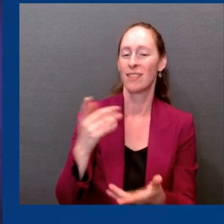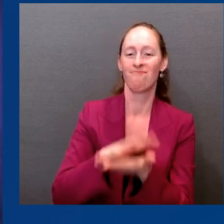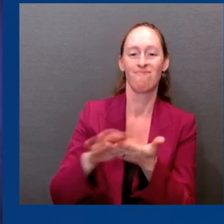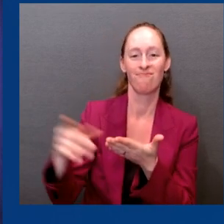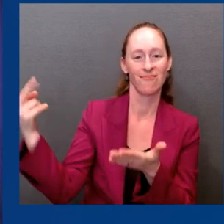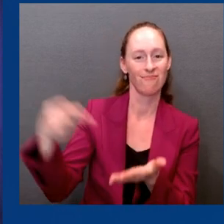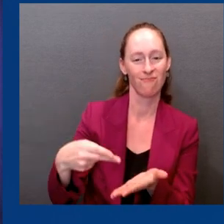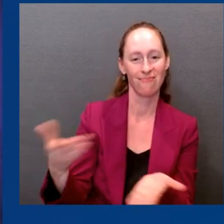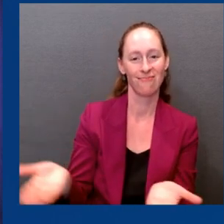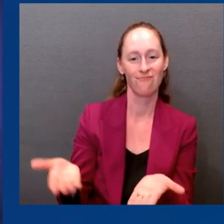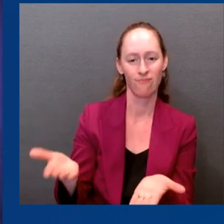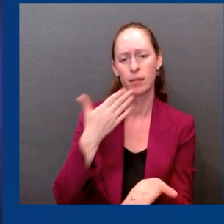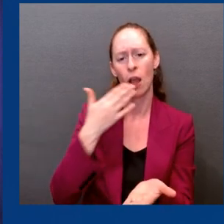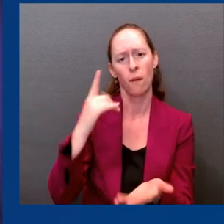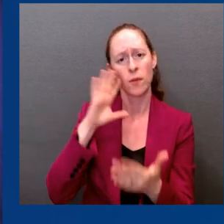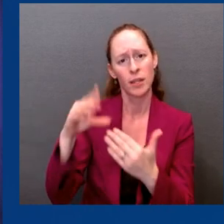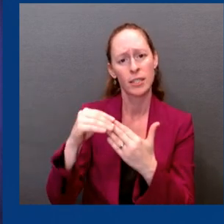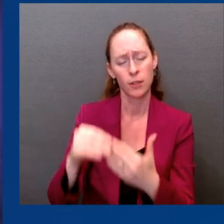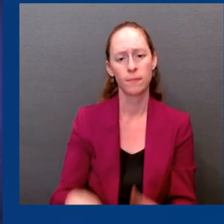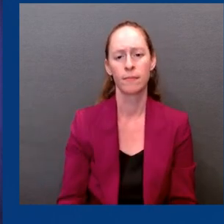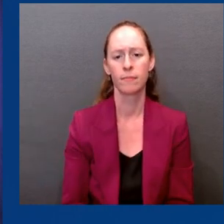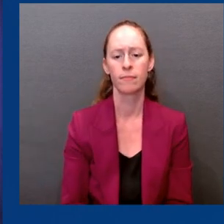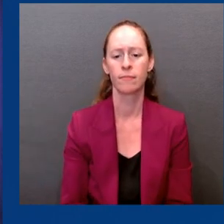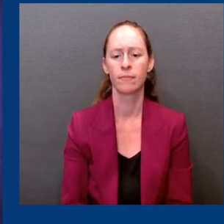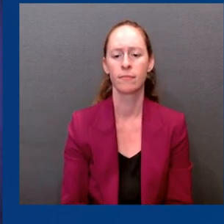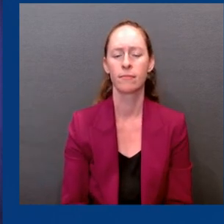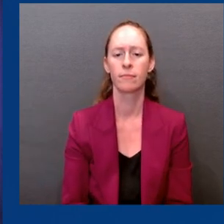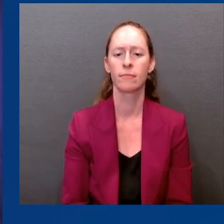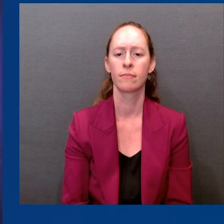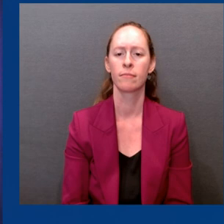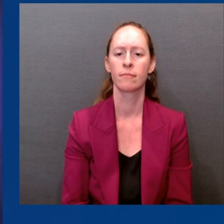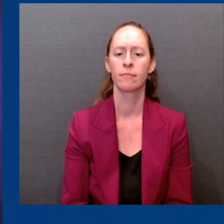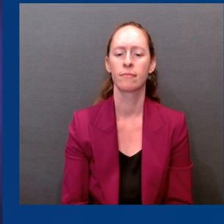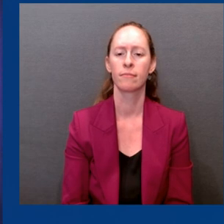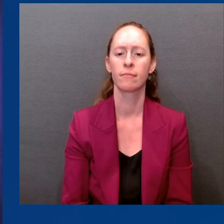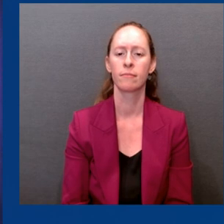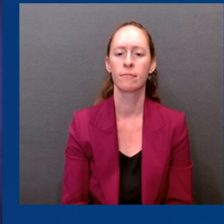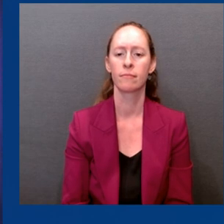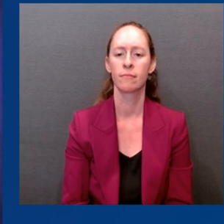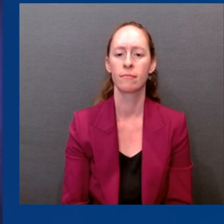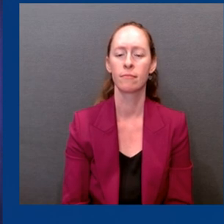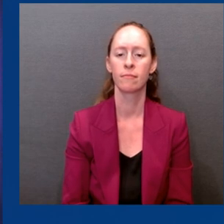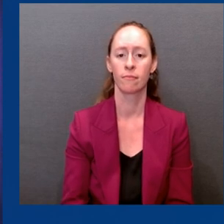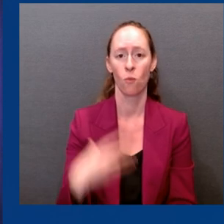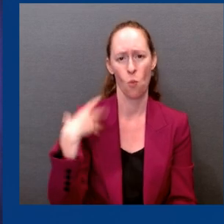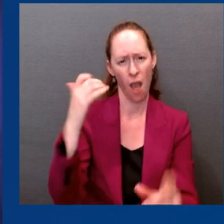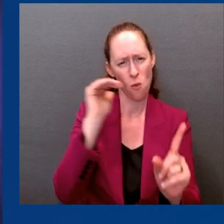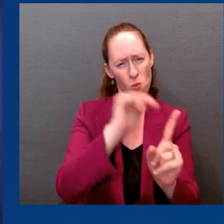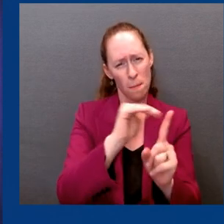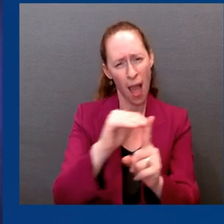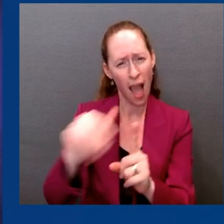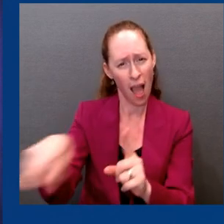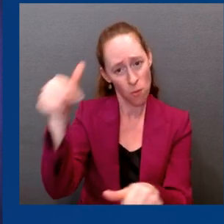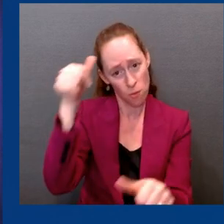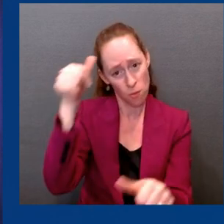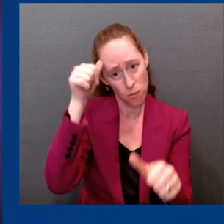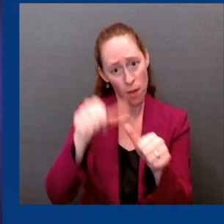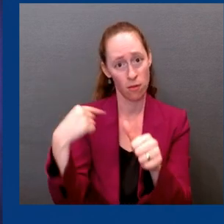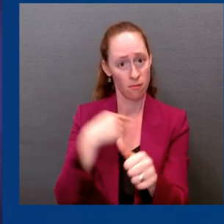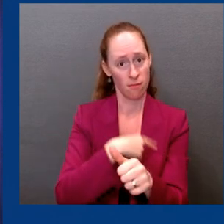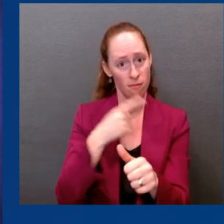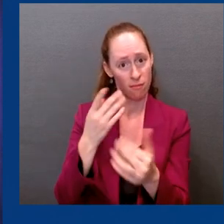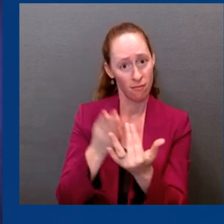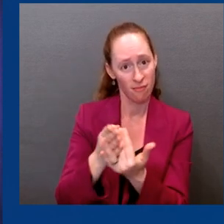us, it has been two years, more than two years, we're heading into the third fall winter since this pandemic began. We are in a